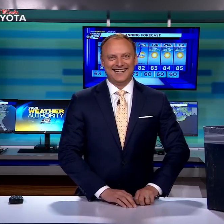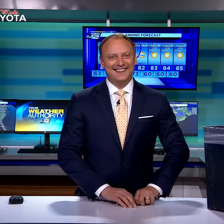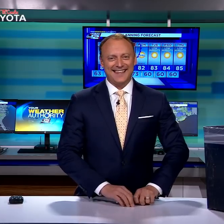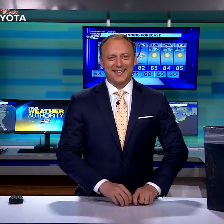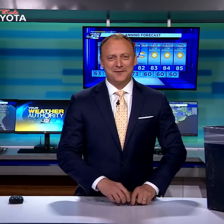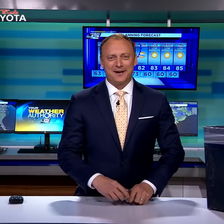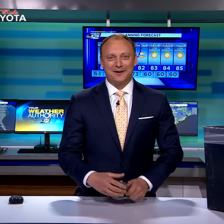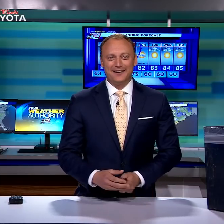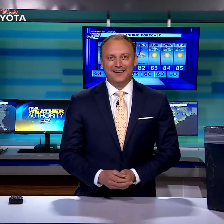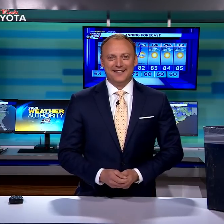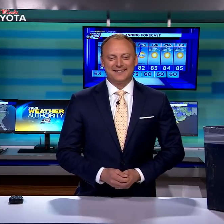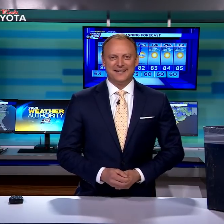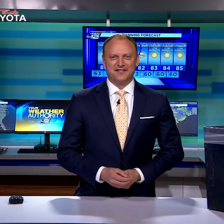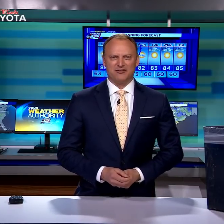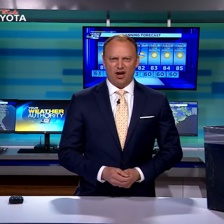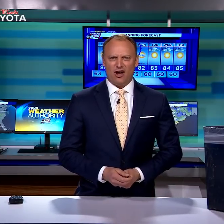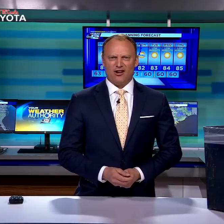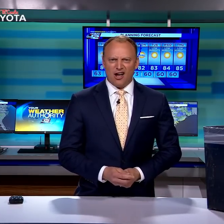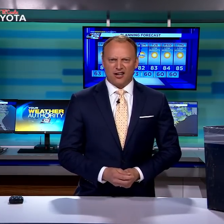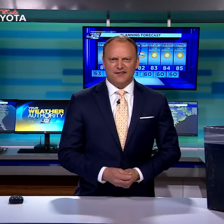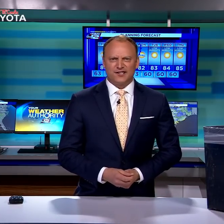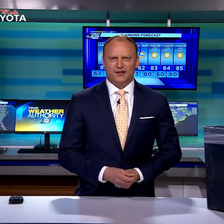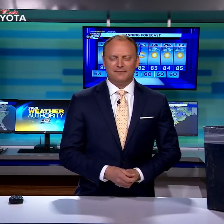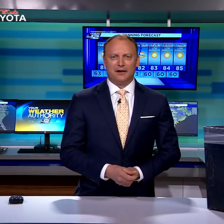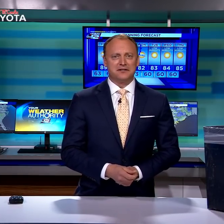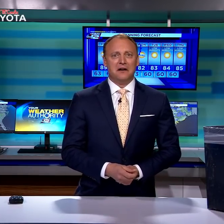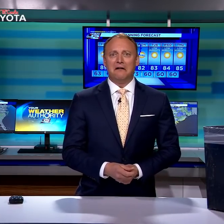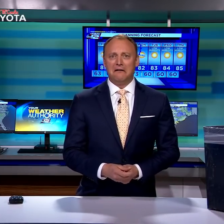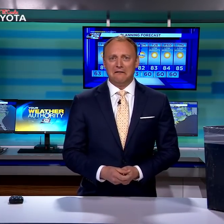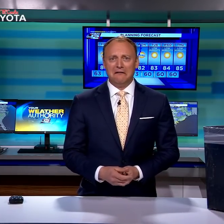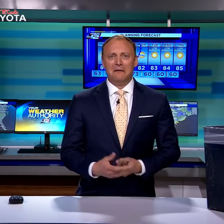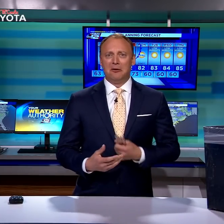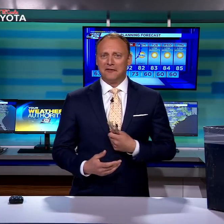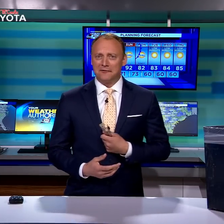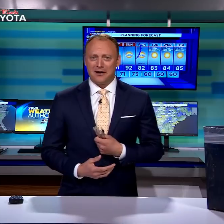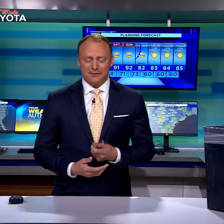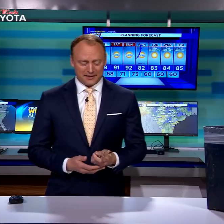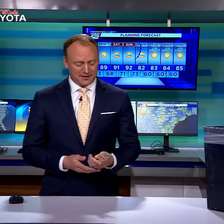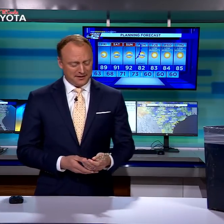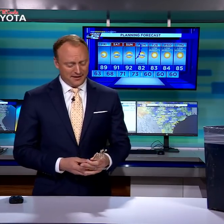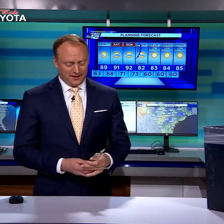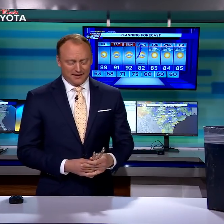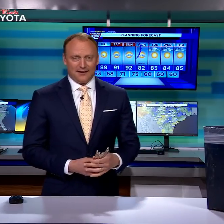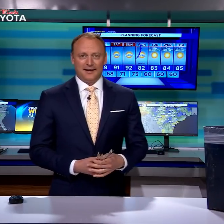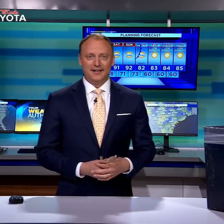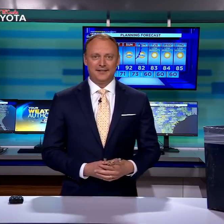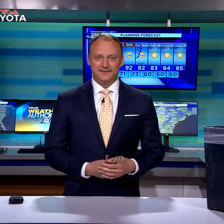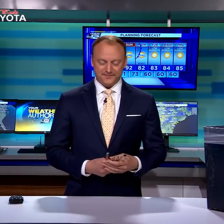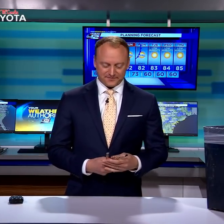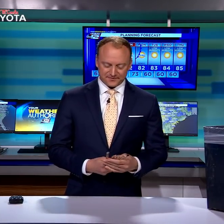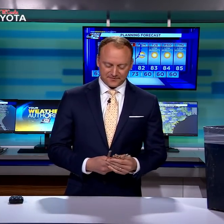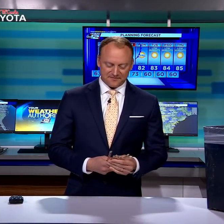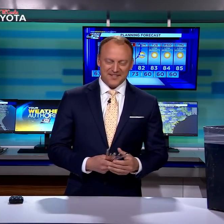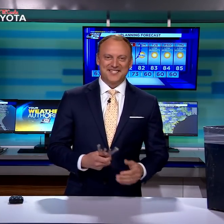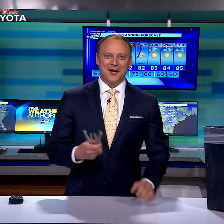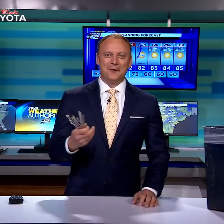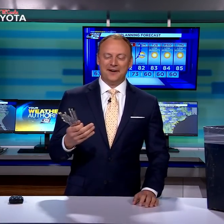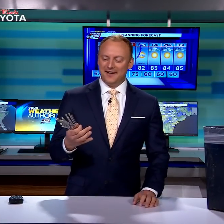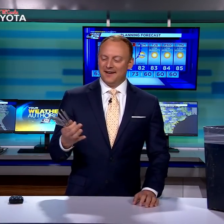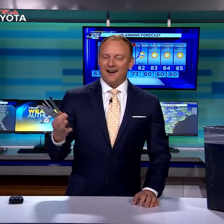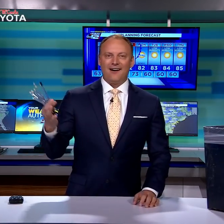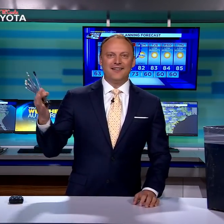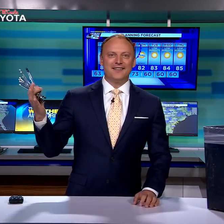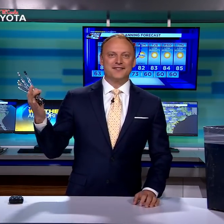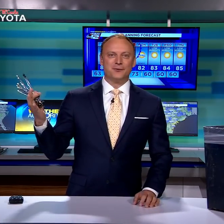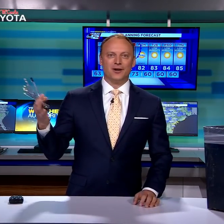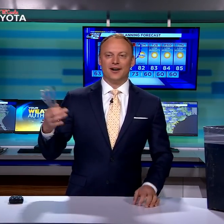reaction that I found. Thank you, Myra. Steve's like, yeah, yeah, give it to us. I didn't know Myra was such a thespian. So